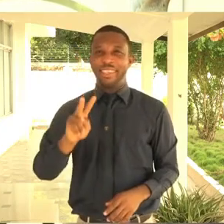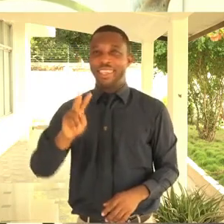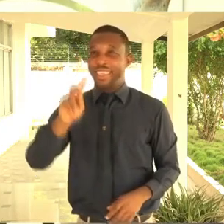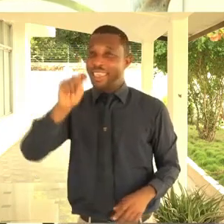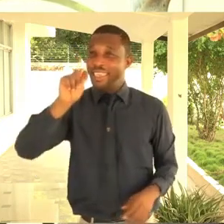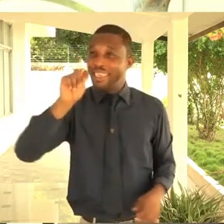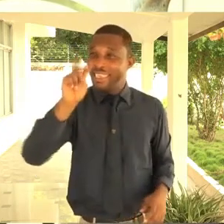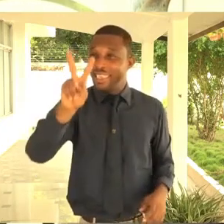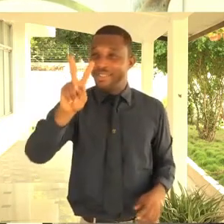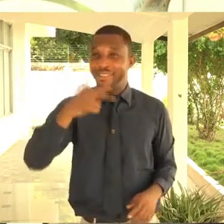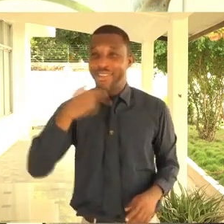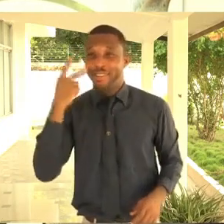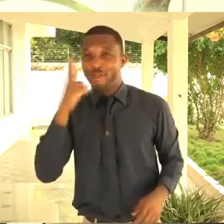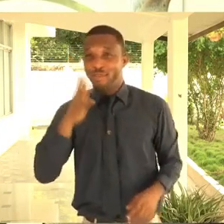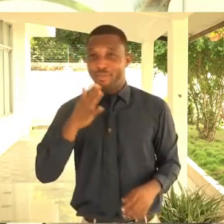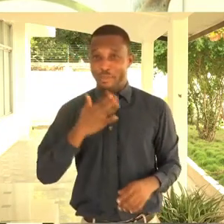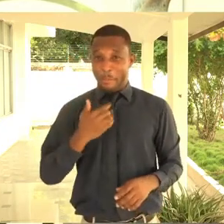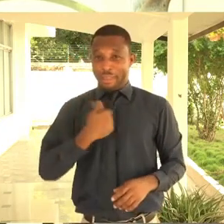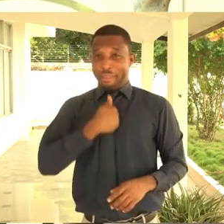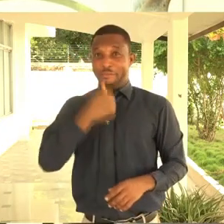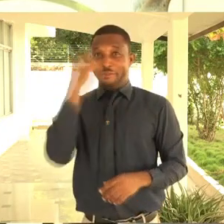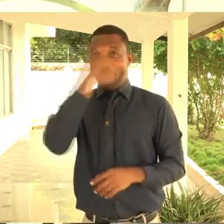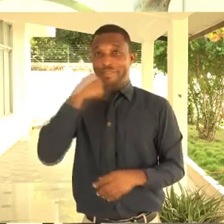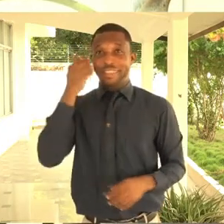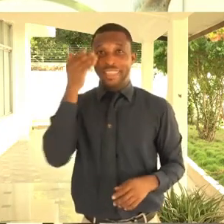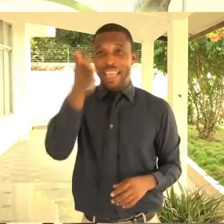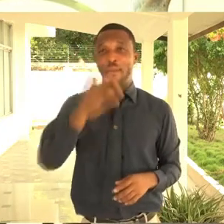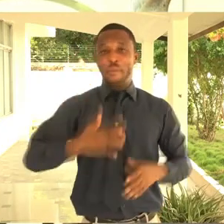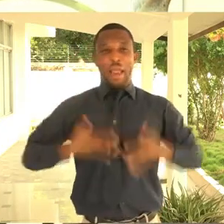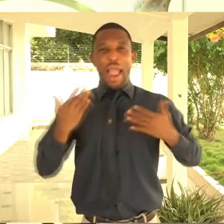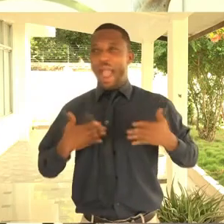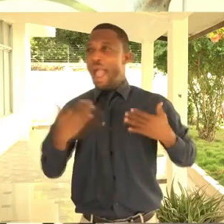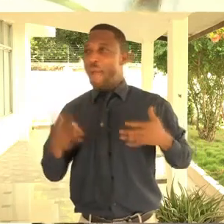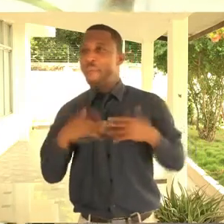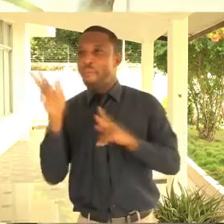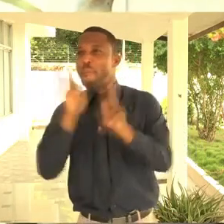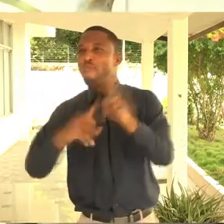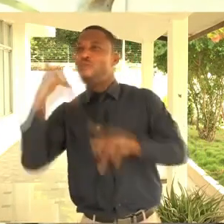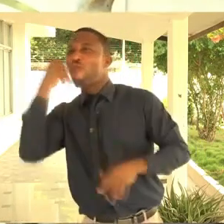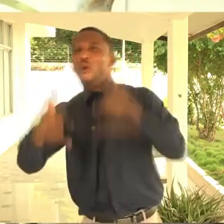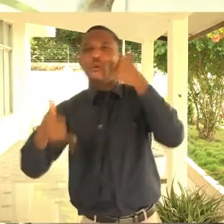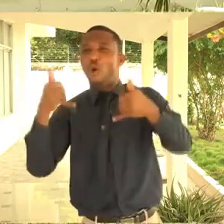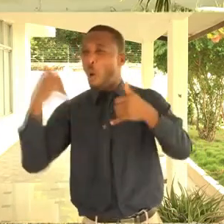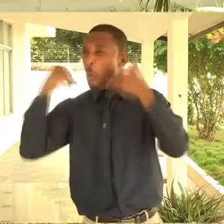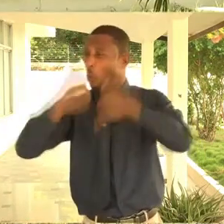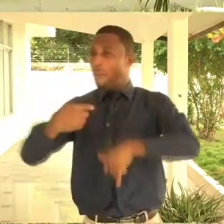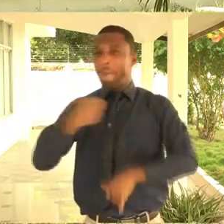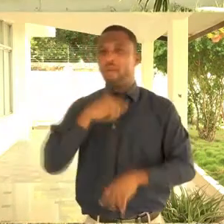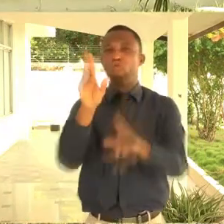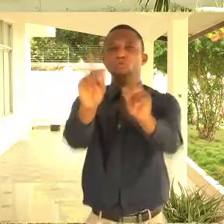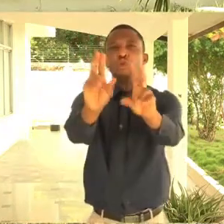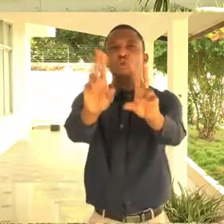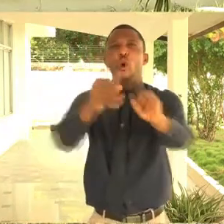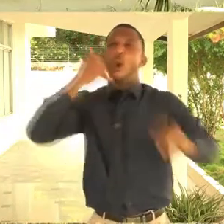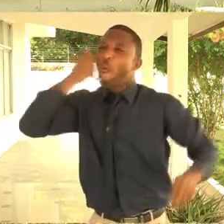you know, the, the calls were not even coming to me. It went to my father, his friends, you know, would call him and say, Oh, I saw your son